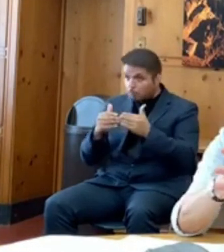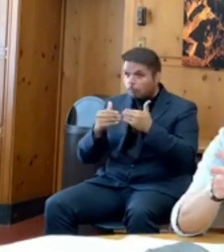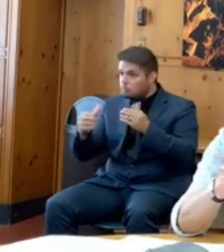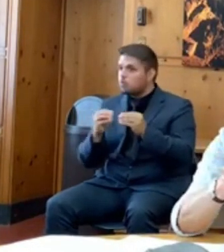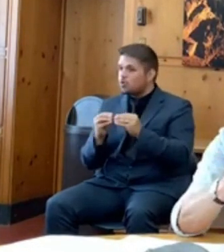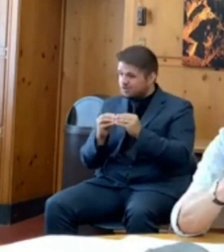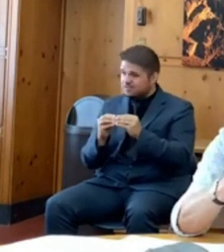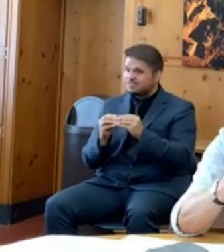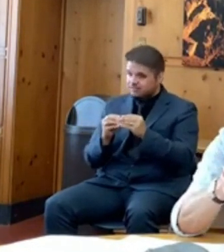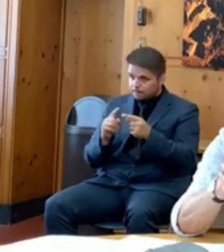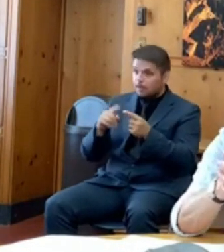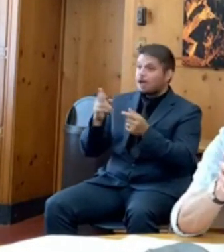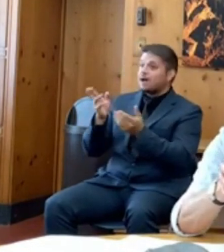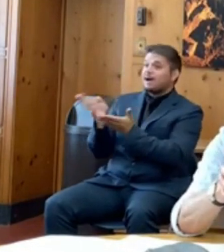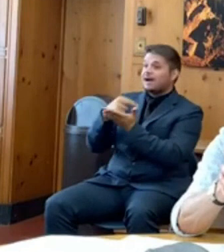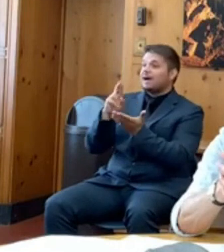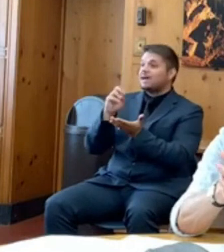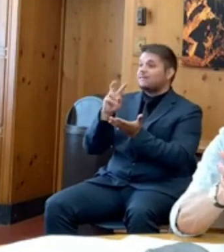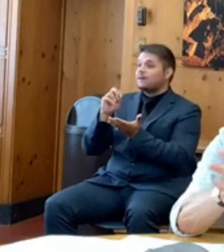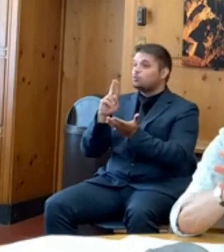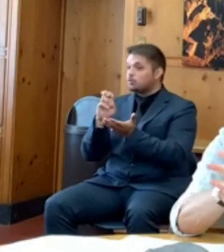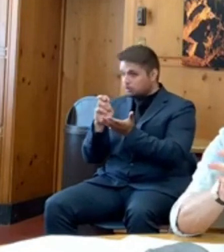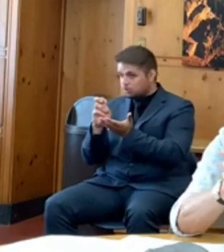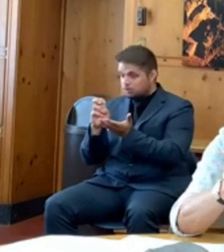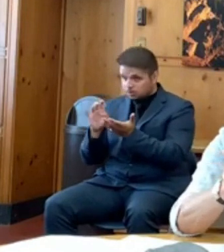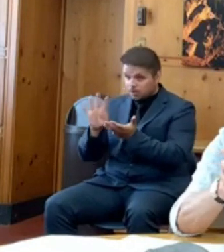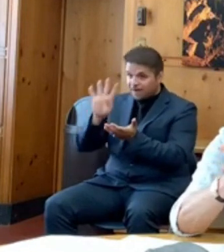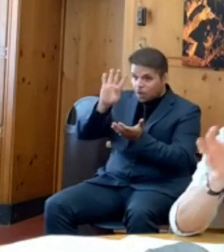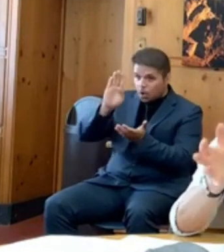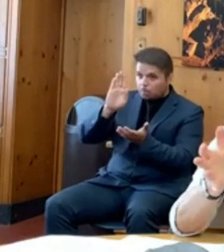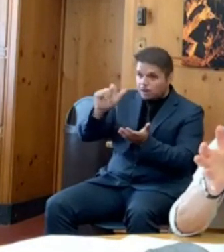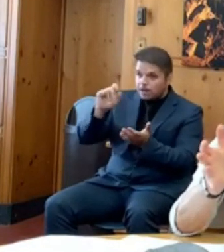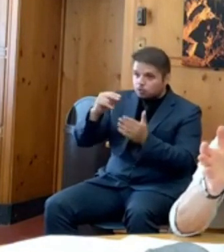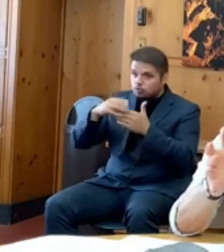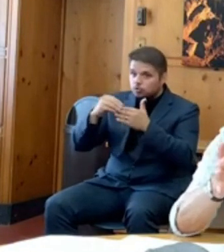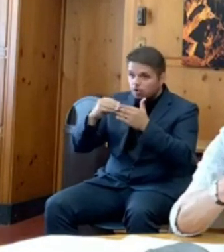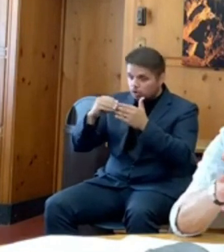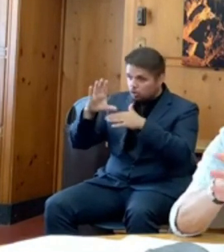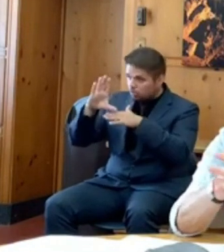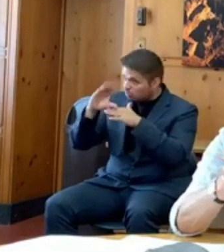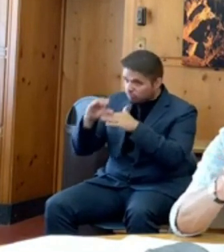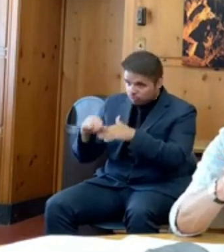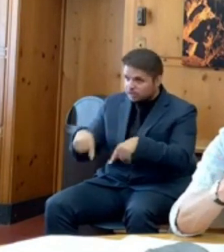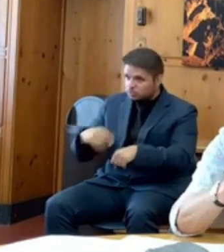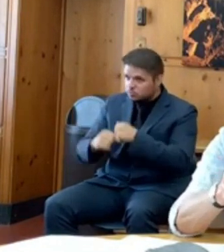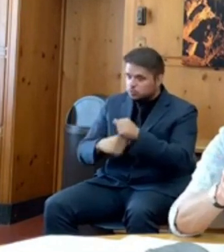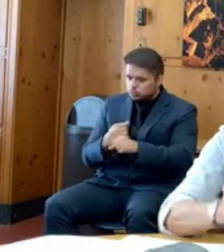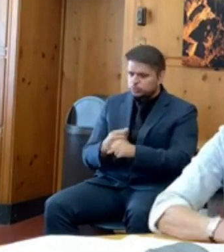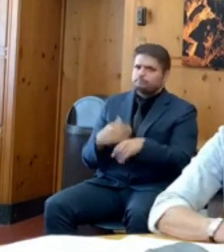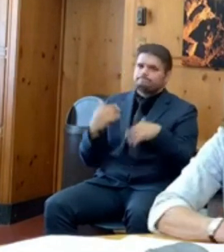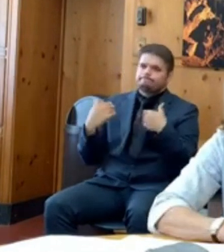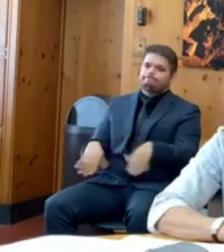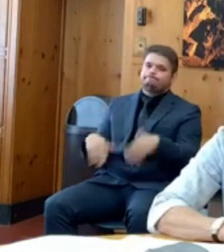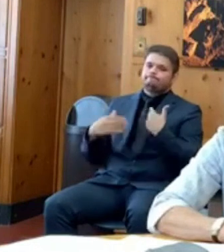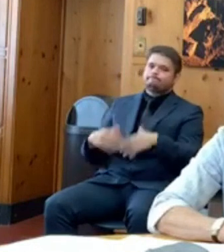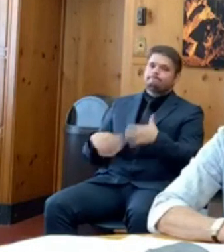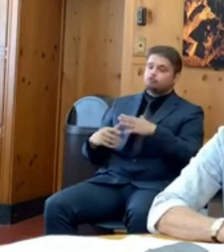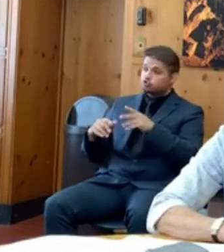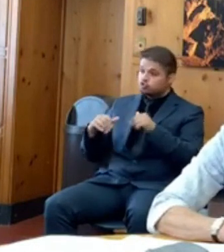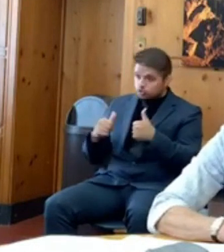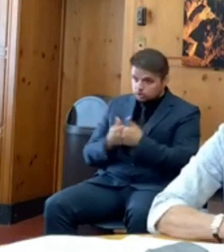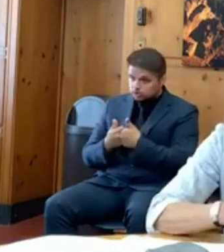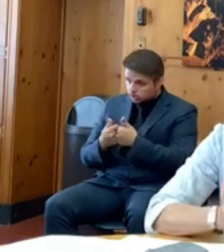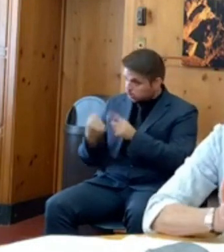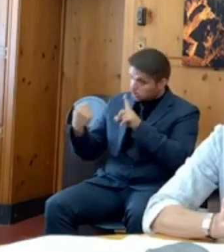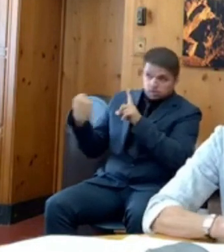by over $4 billion. That's a significant, some would say catastrophic, impact to our state